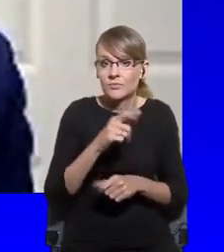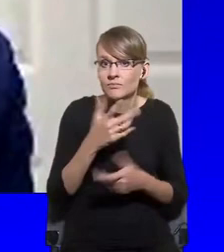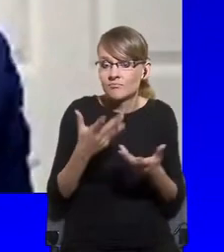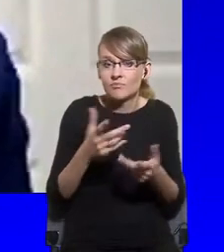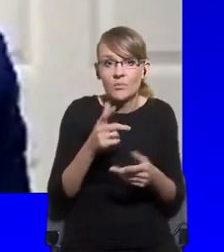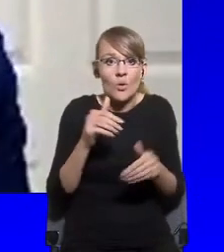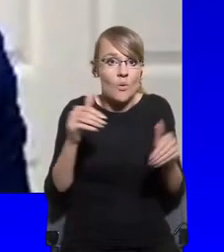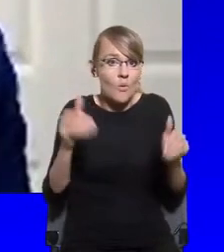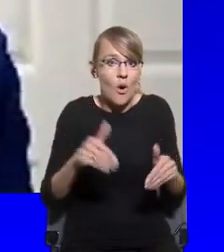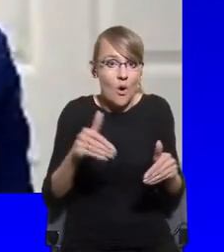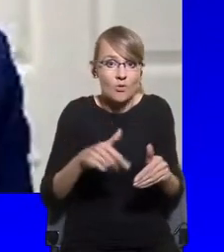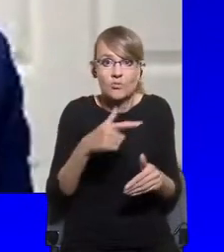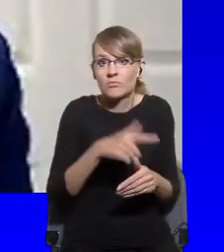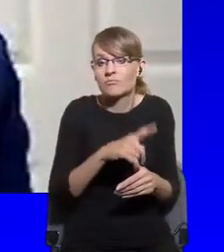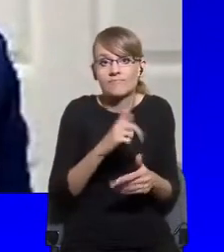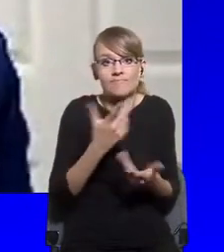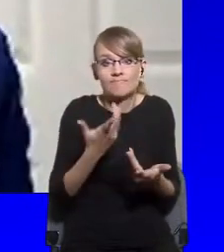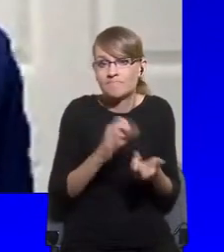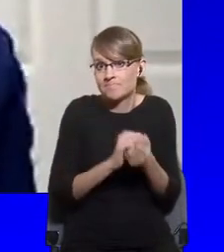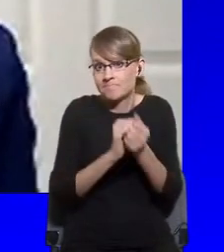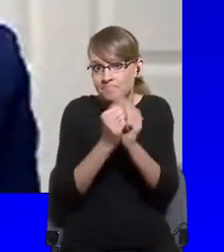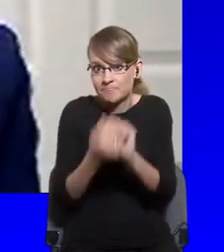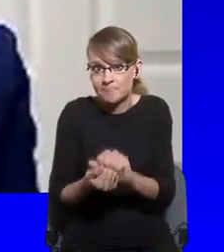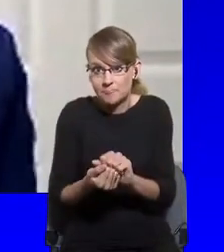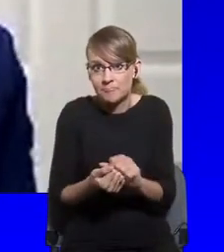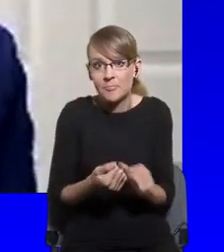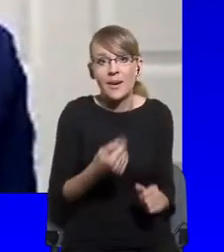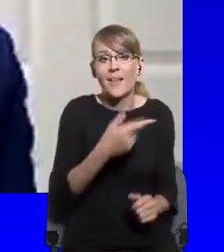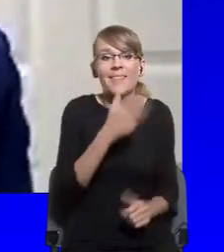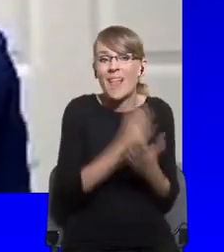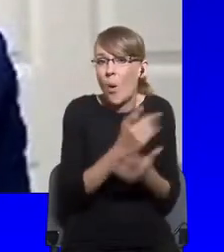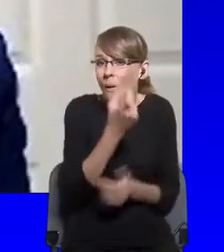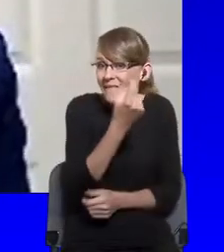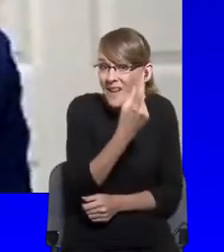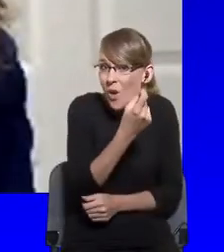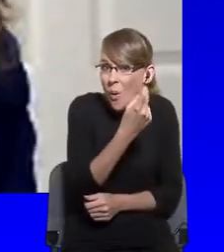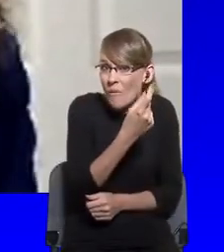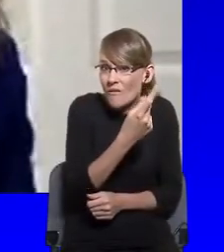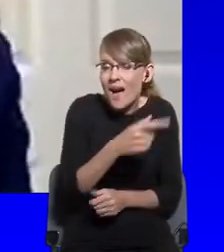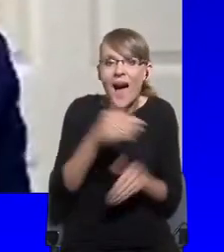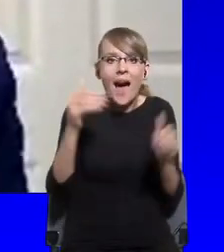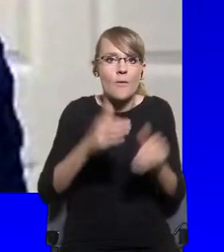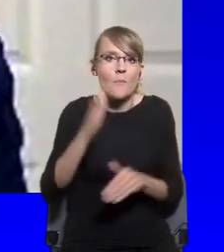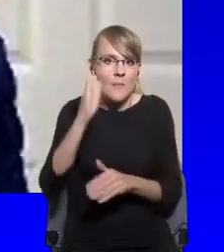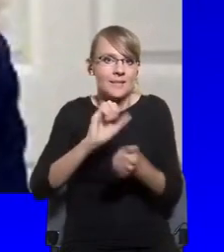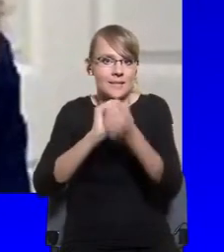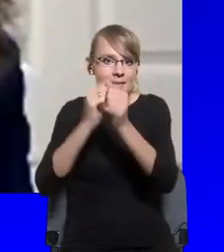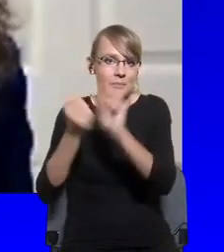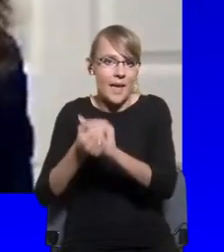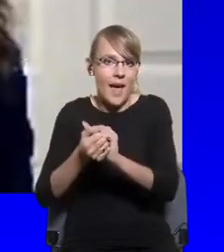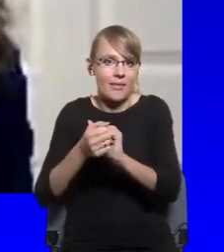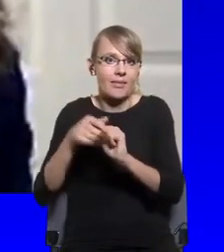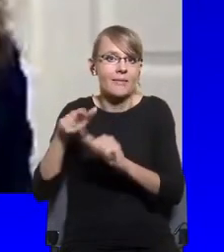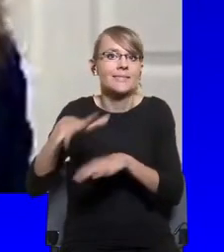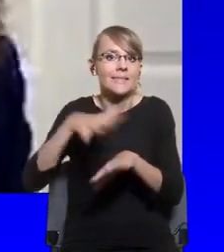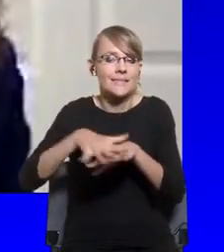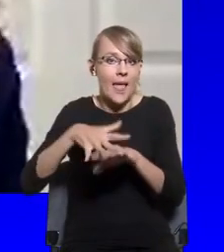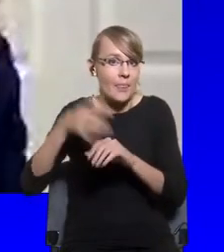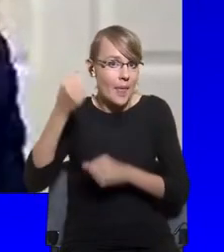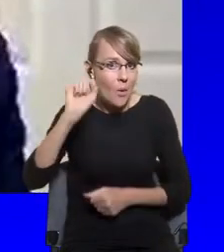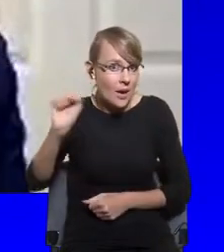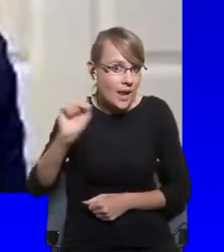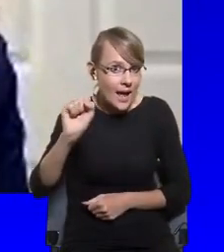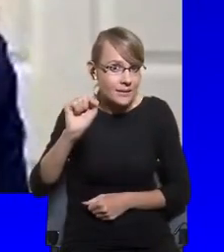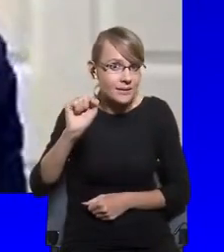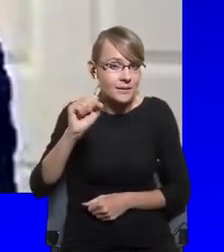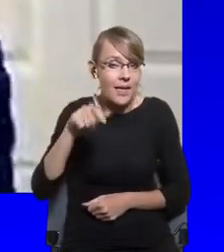institutional transformations to our democratic parliamentary European democracies?